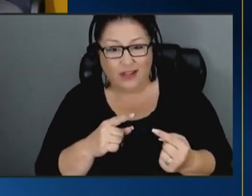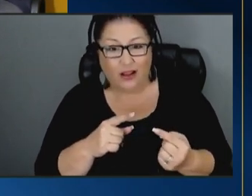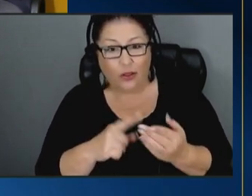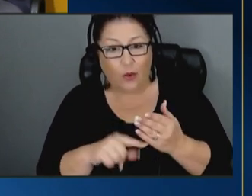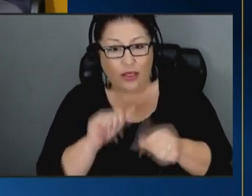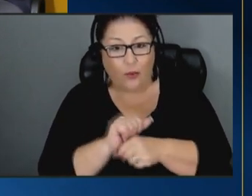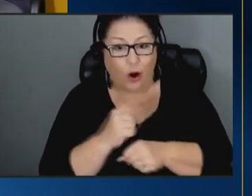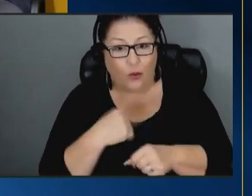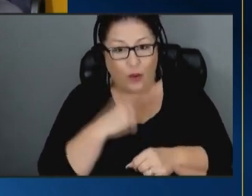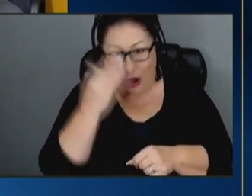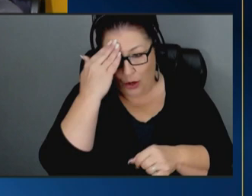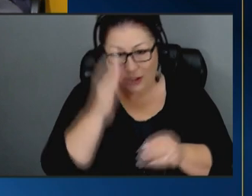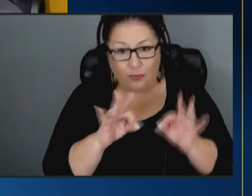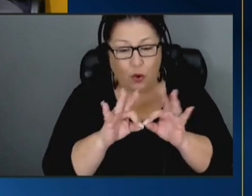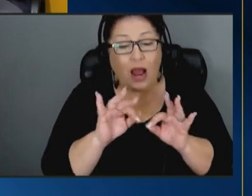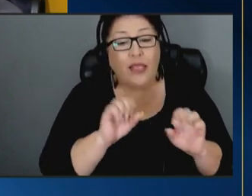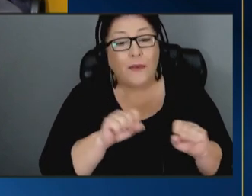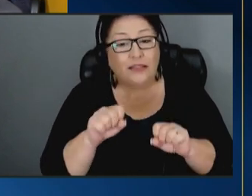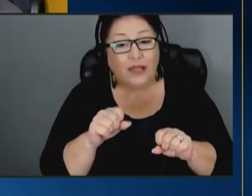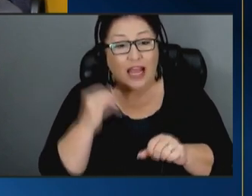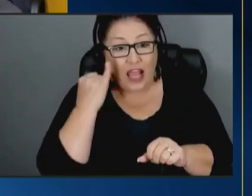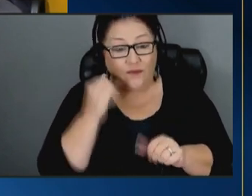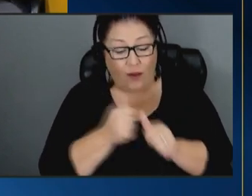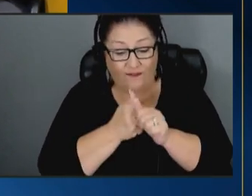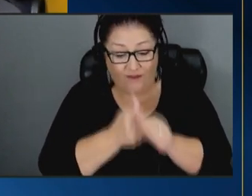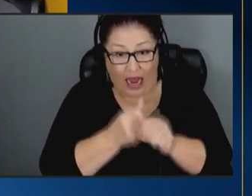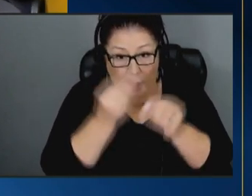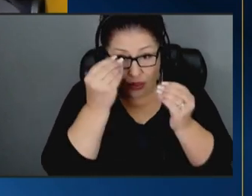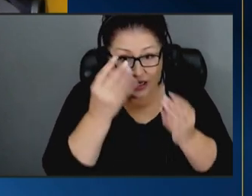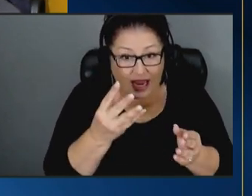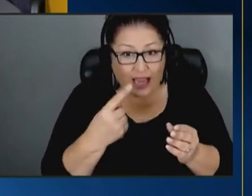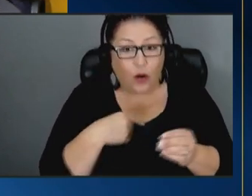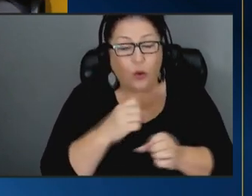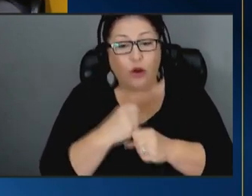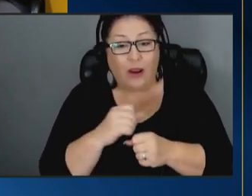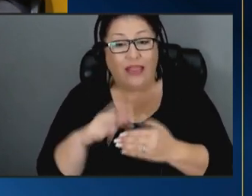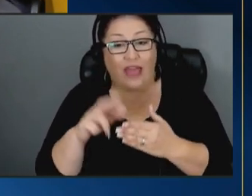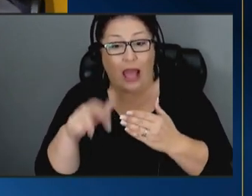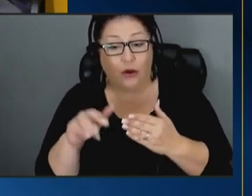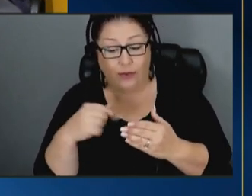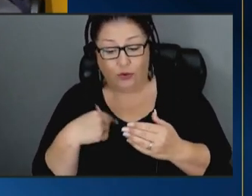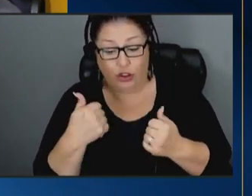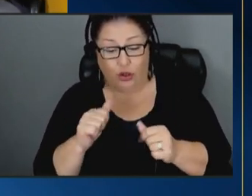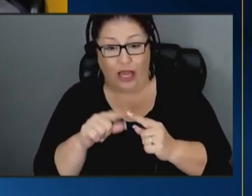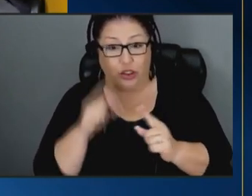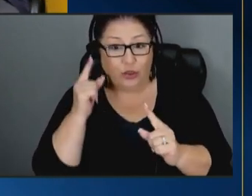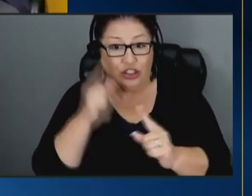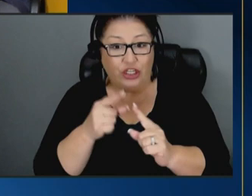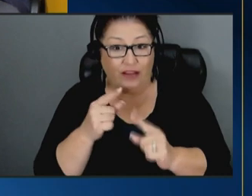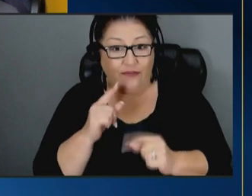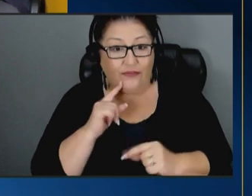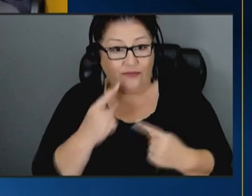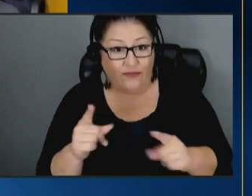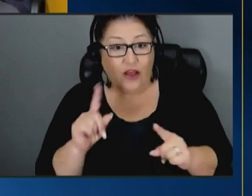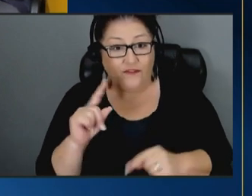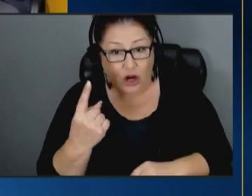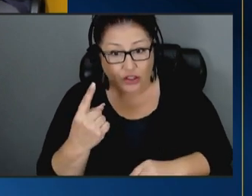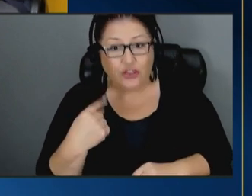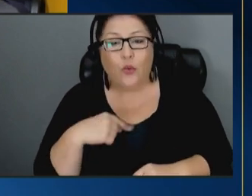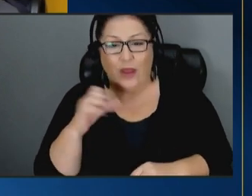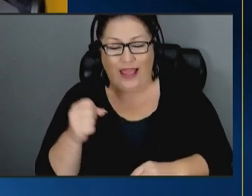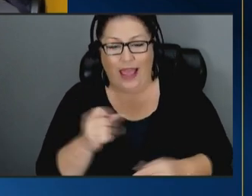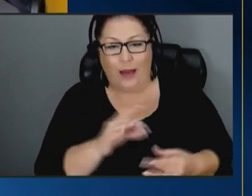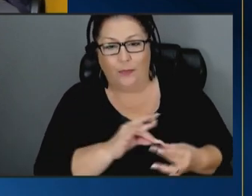i think the possibilities are that if we follow the data we create the outcomes that we're trying to achieve first uh we can bring those people along